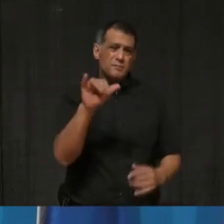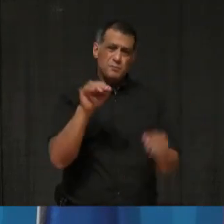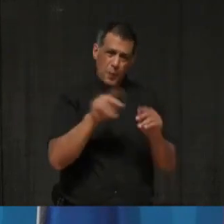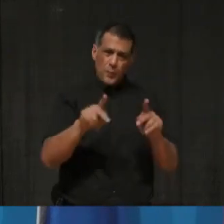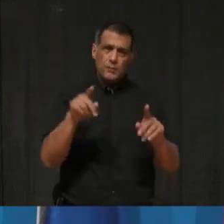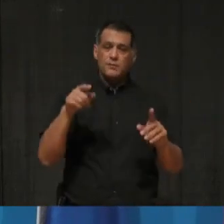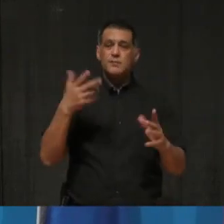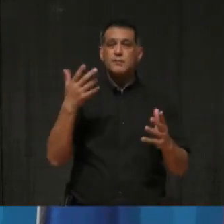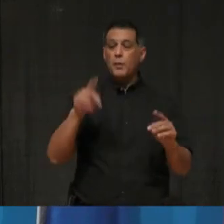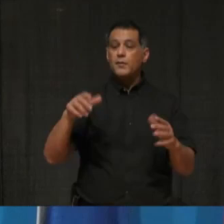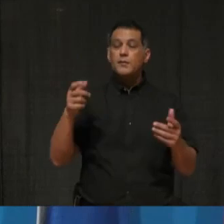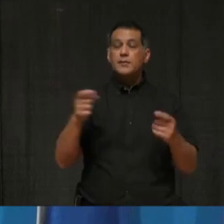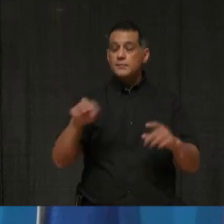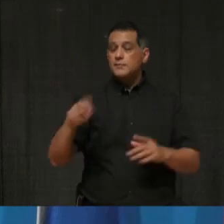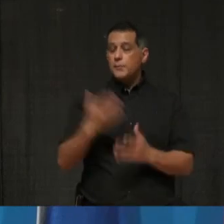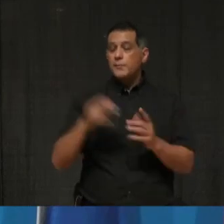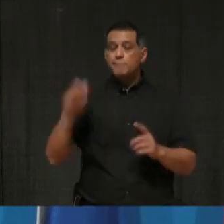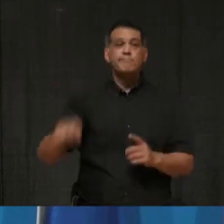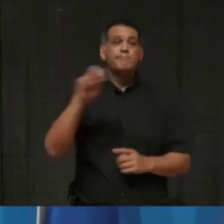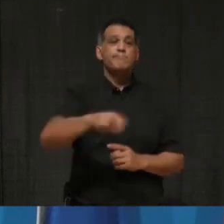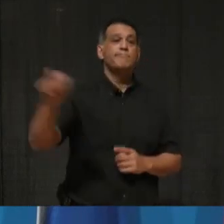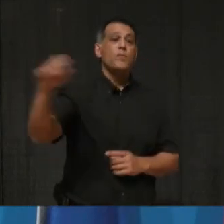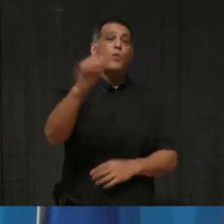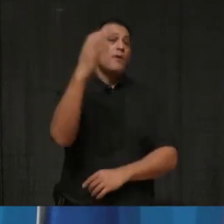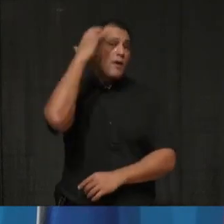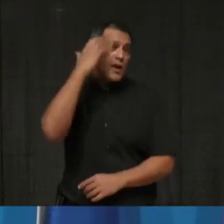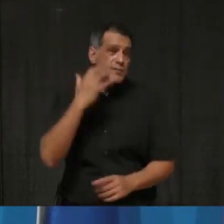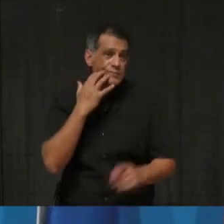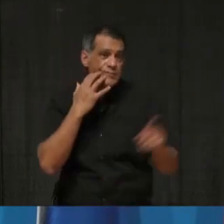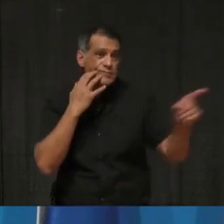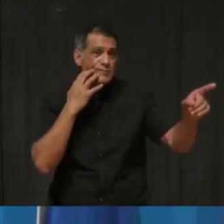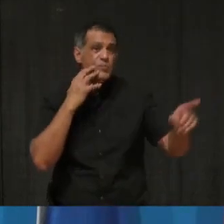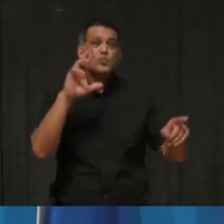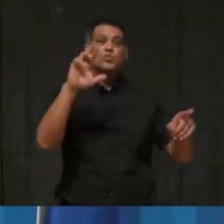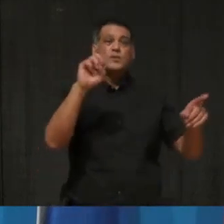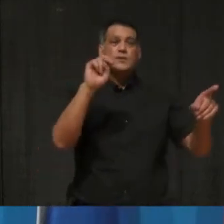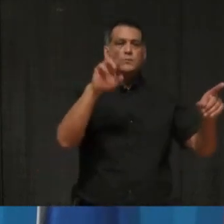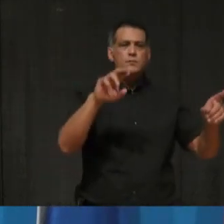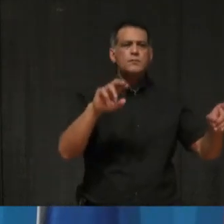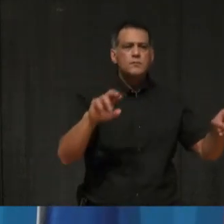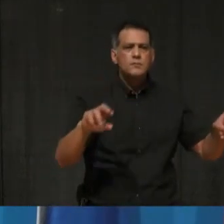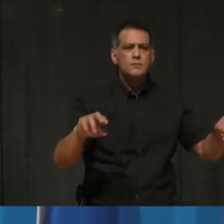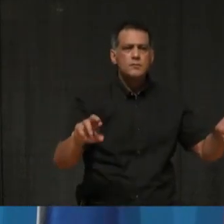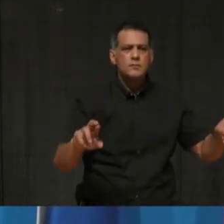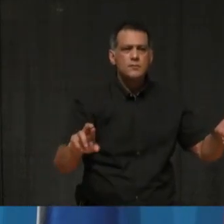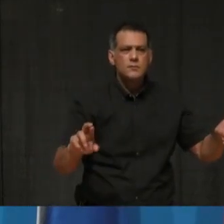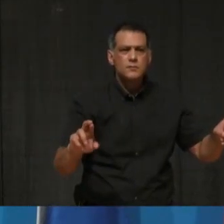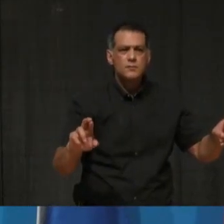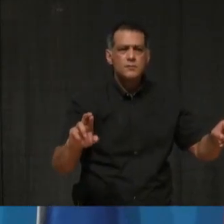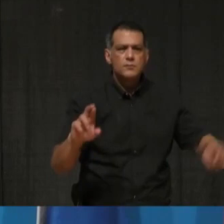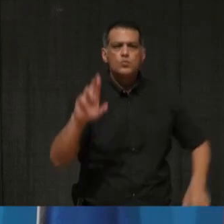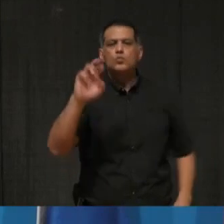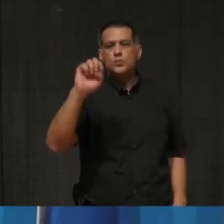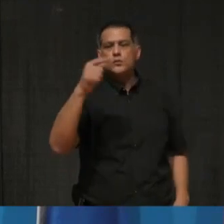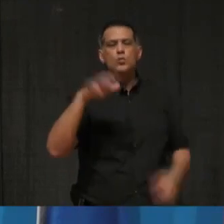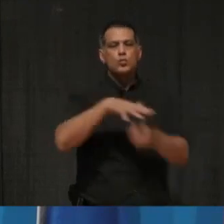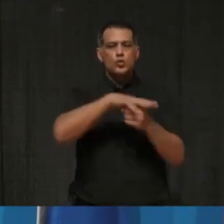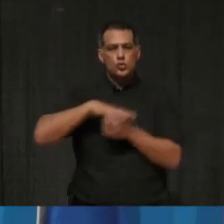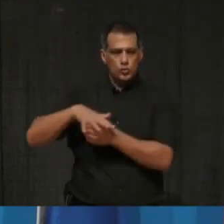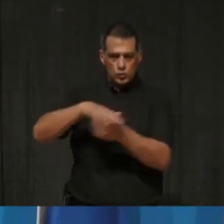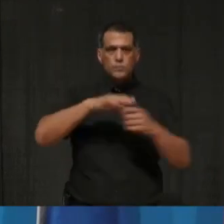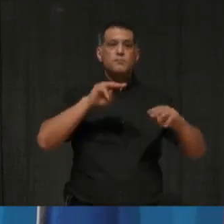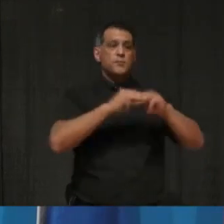I, uh, you know, I imagine there are ways, uh, for municipalities to address that or combat that, uh, you know, through their booking